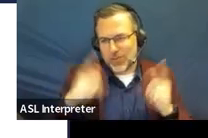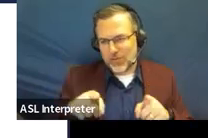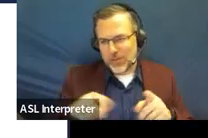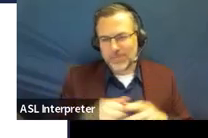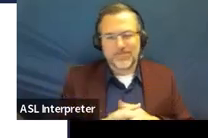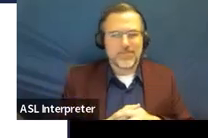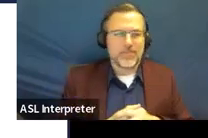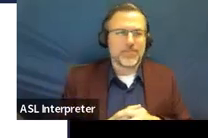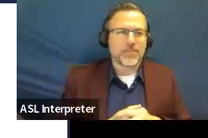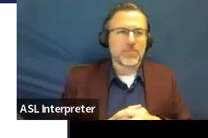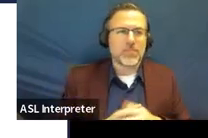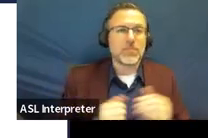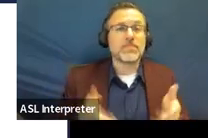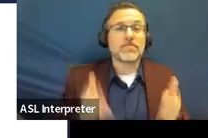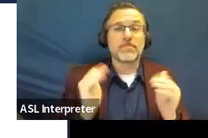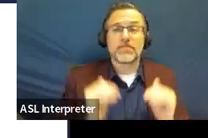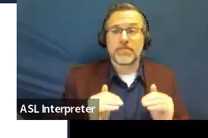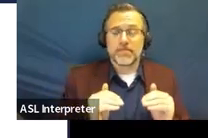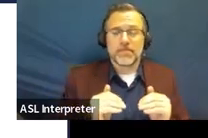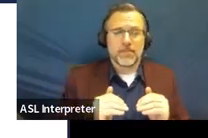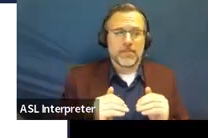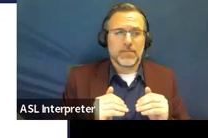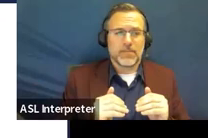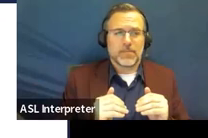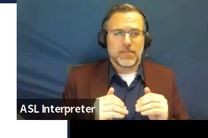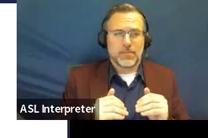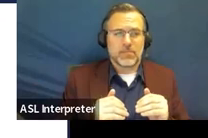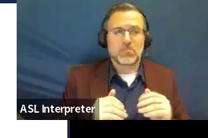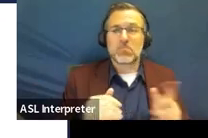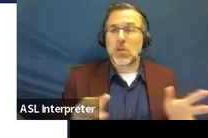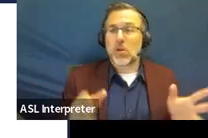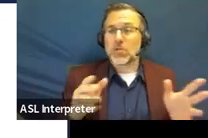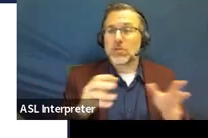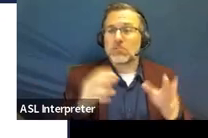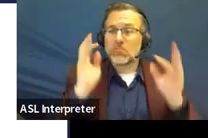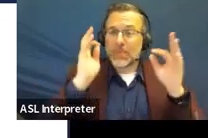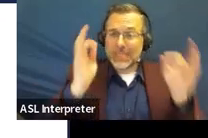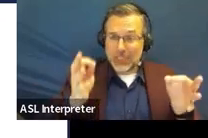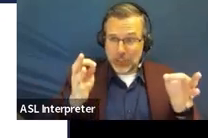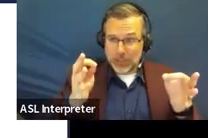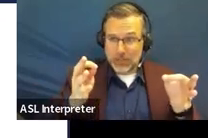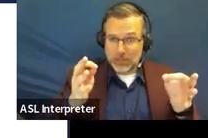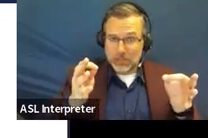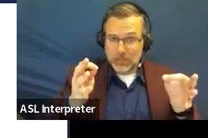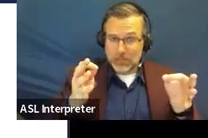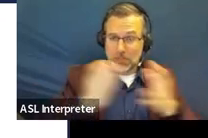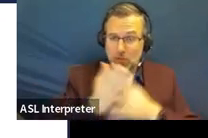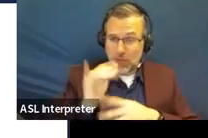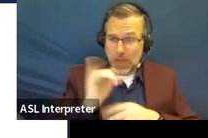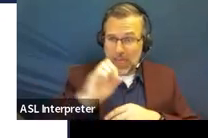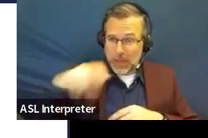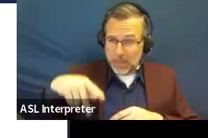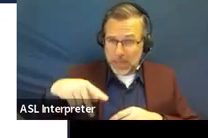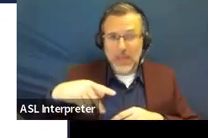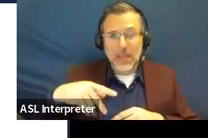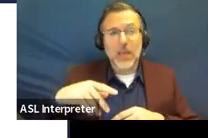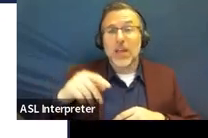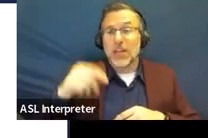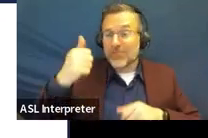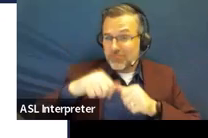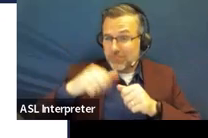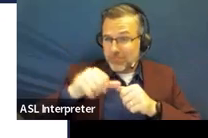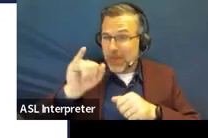And so just to recap those decision-making processes through the IEP, the IEP meeting serves as the